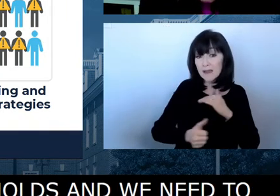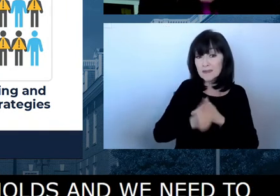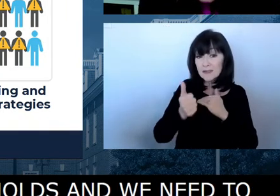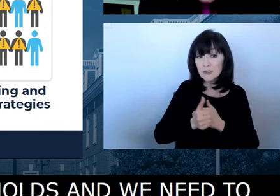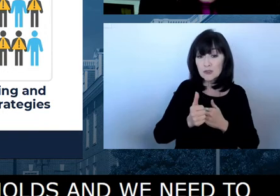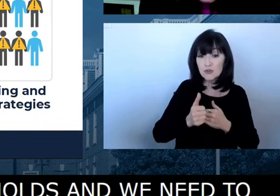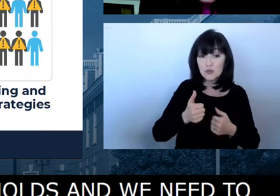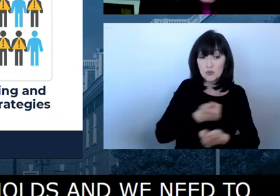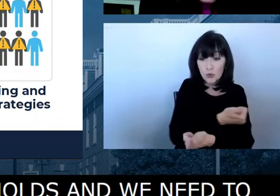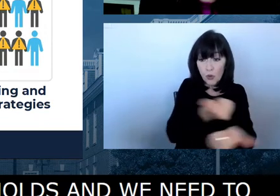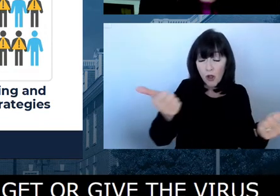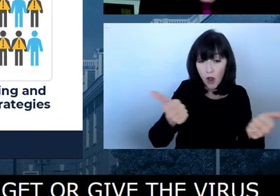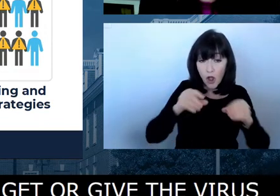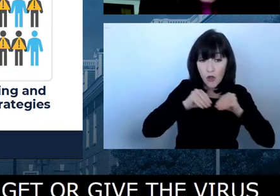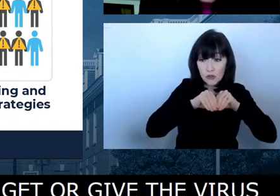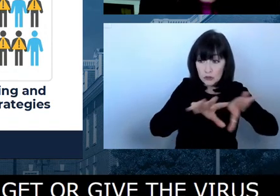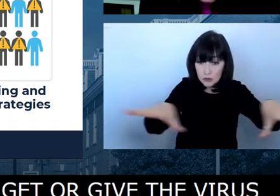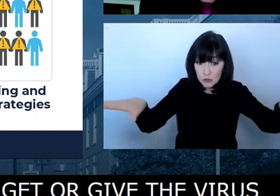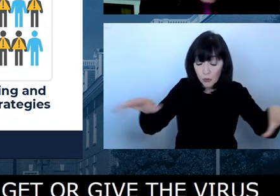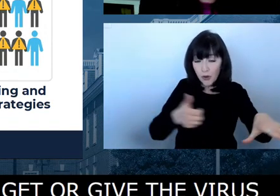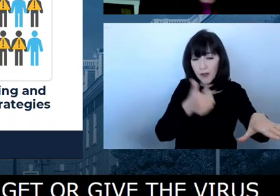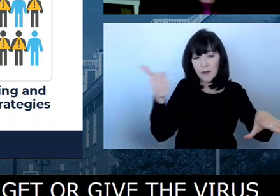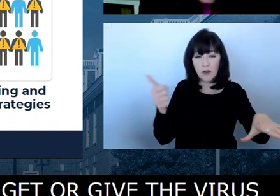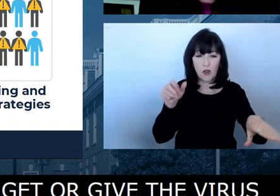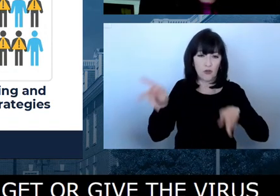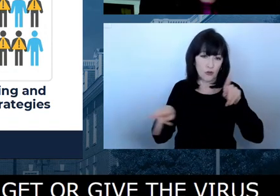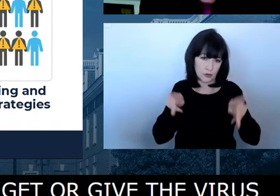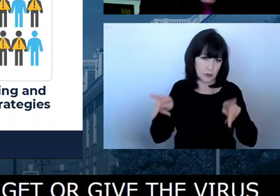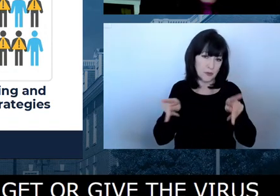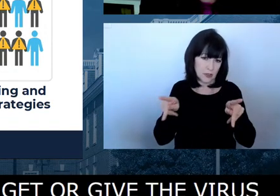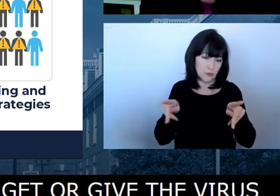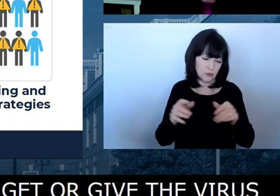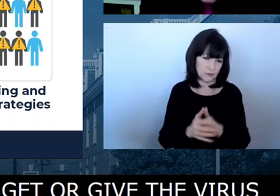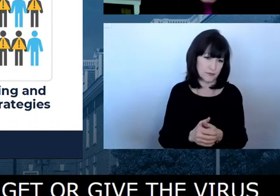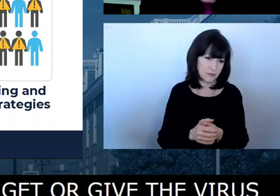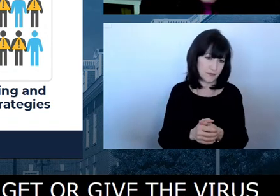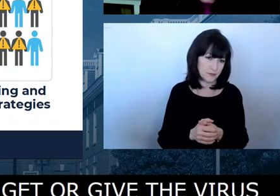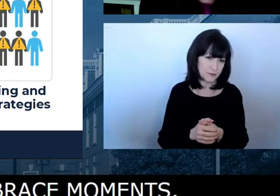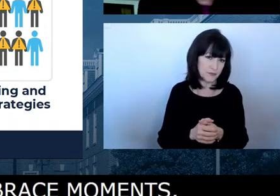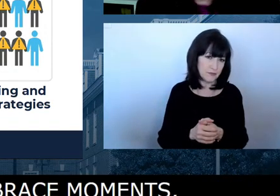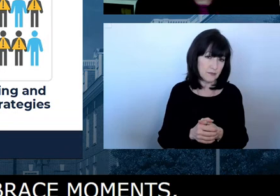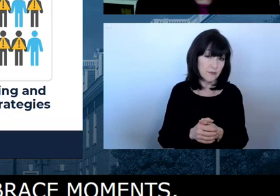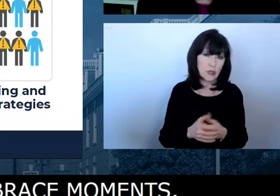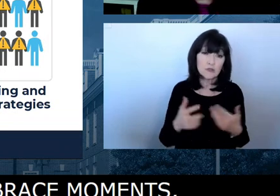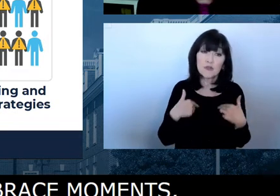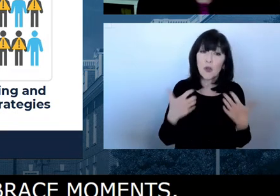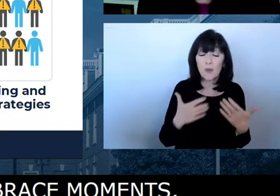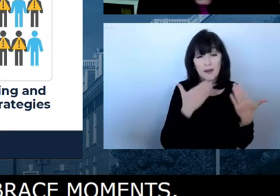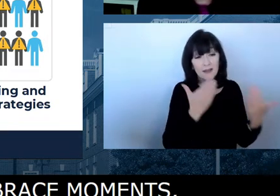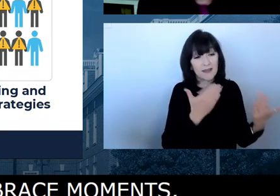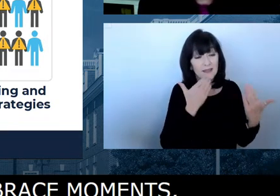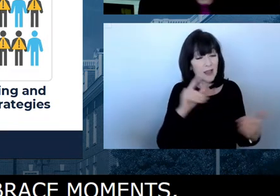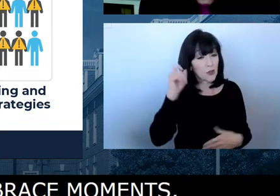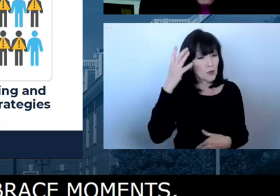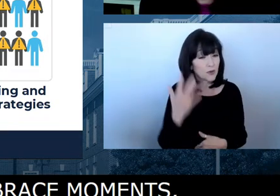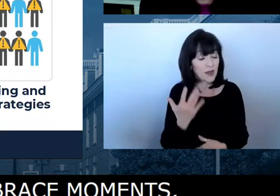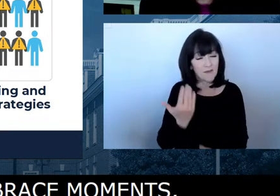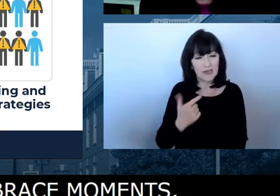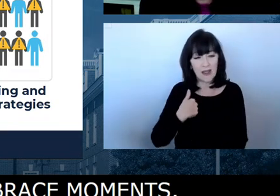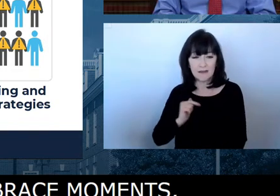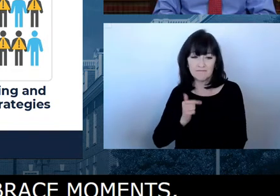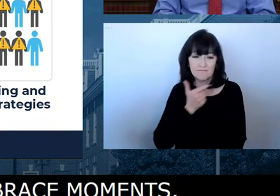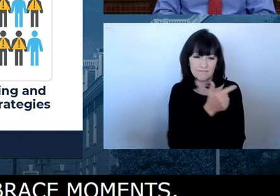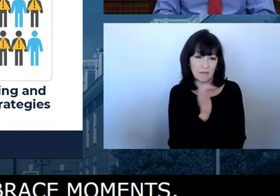moments when the virus is in retreat, which again is what we're seeing right now. Um, so thank you, Governor. And with that, I will turn it over to you.